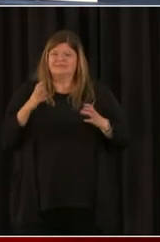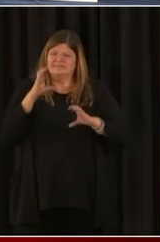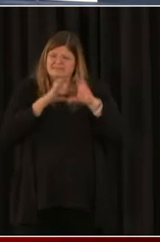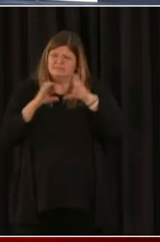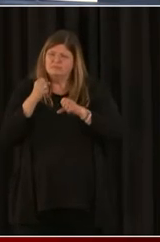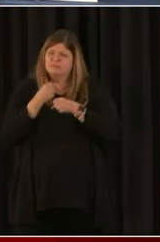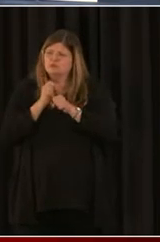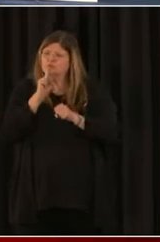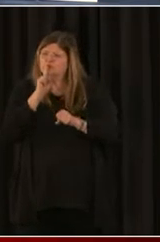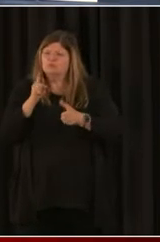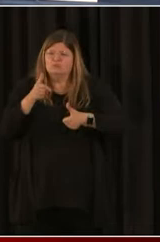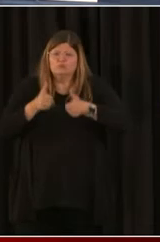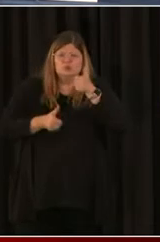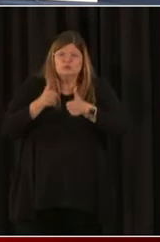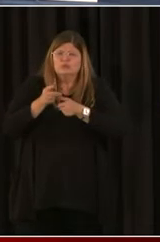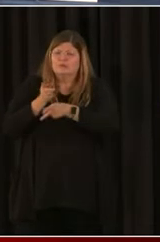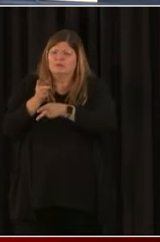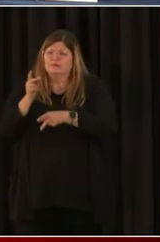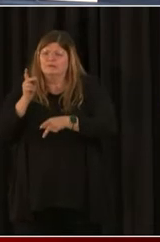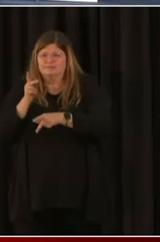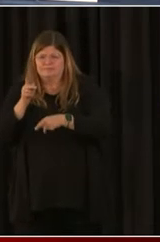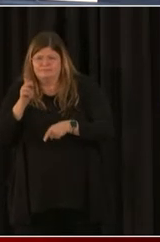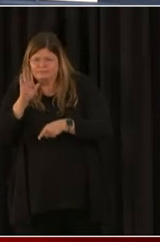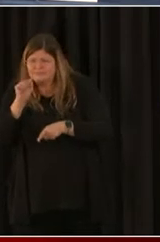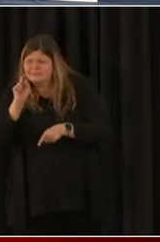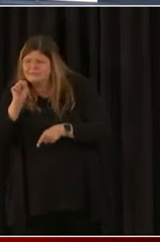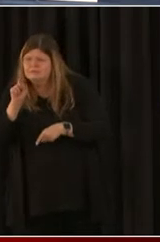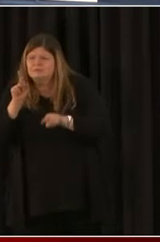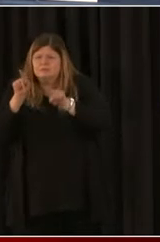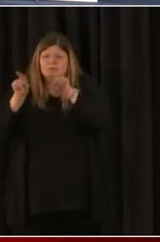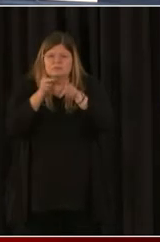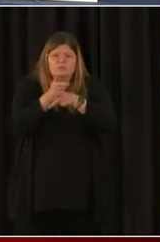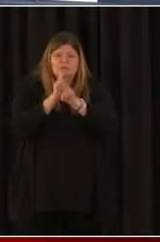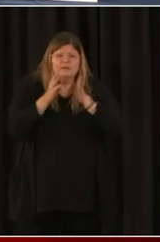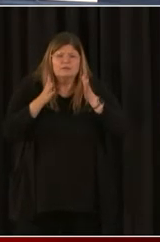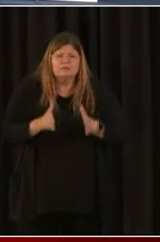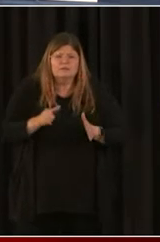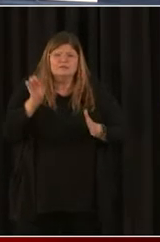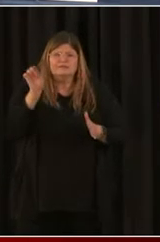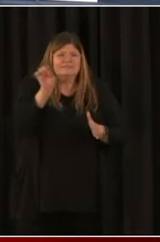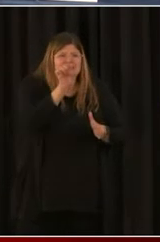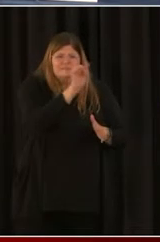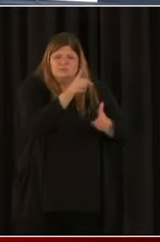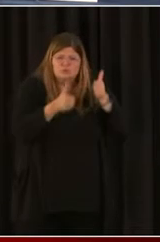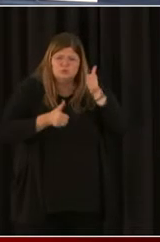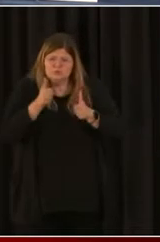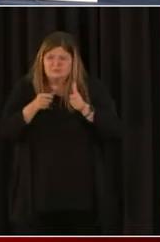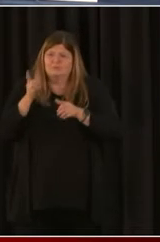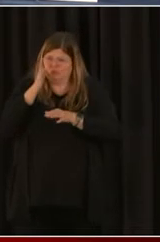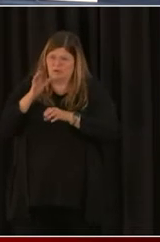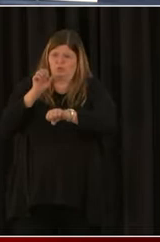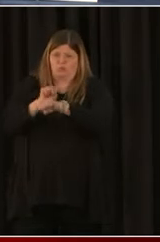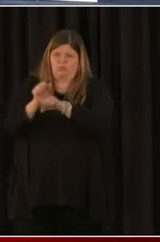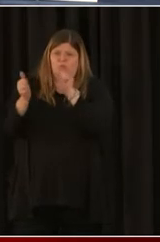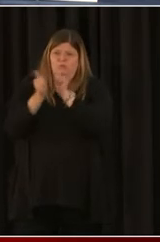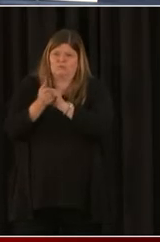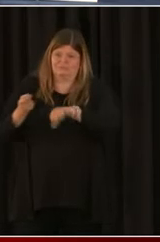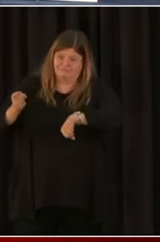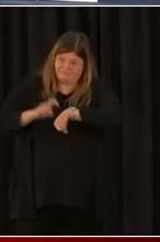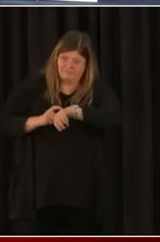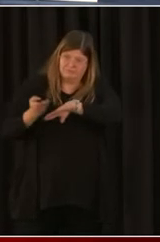is committed to working with you, and that will get your application in in a timely fashion. Now,